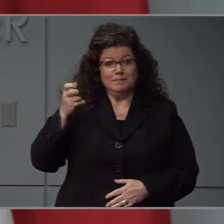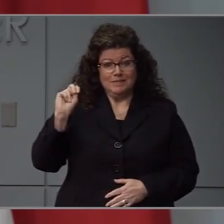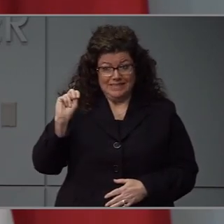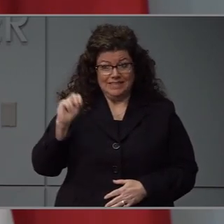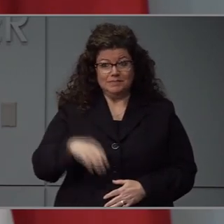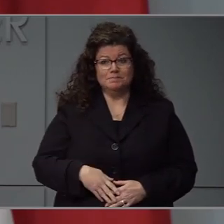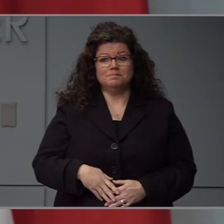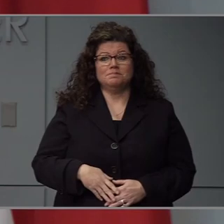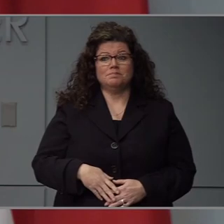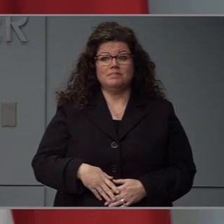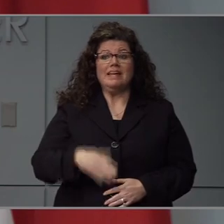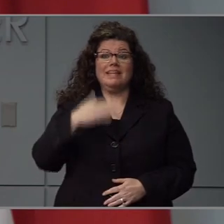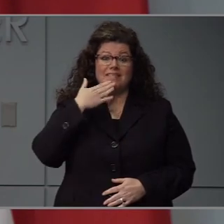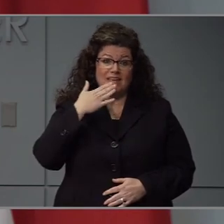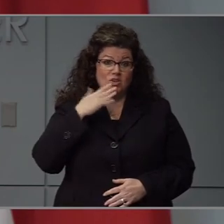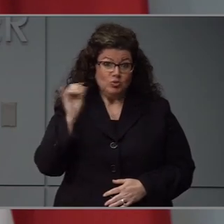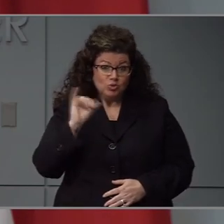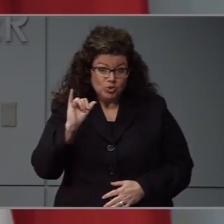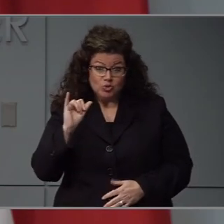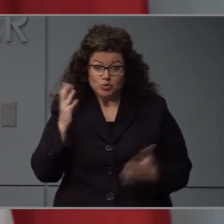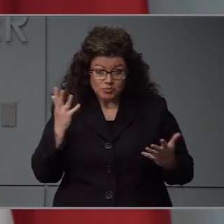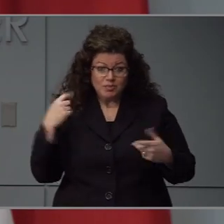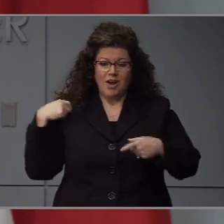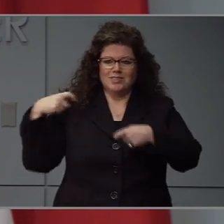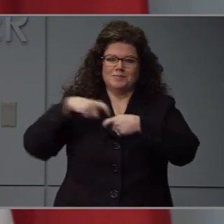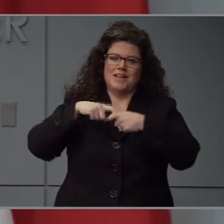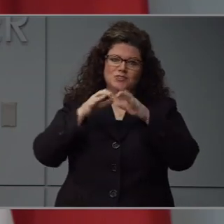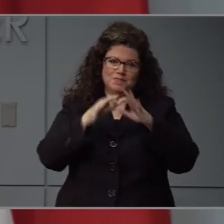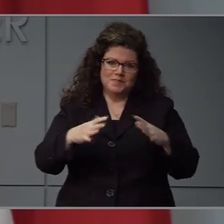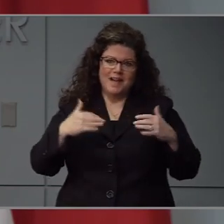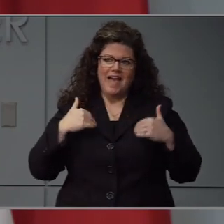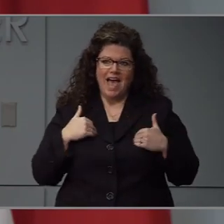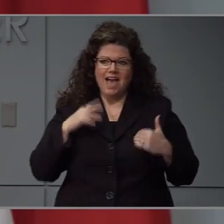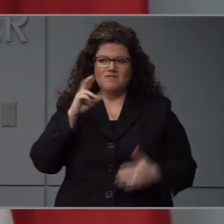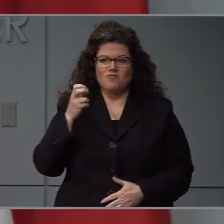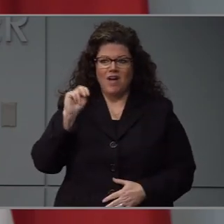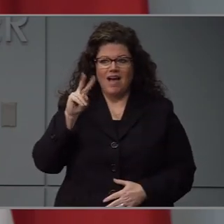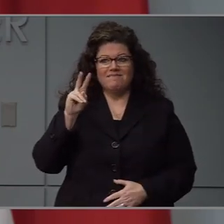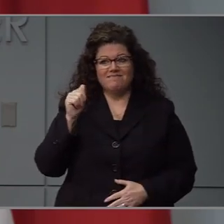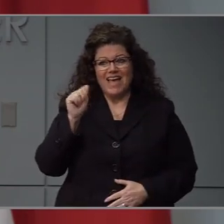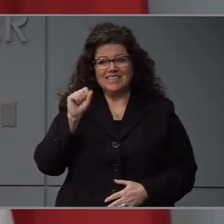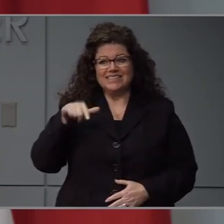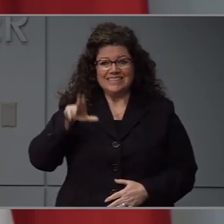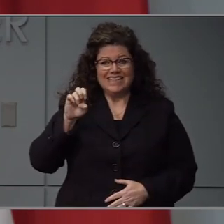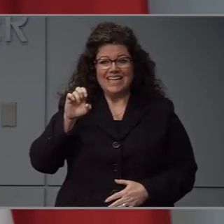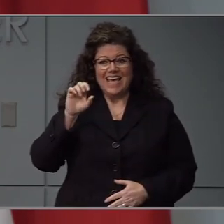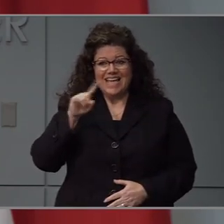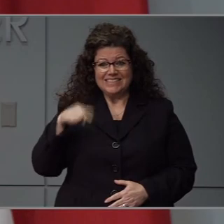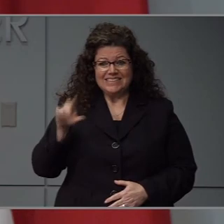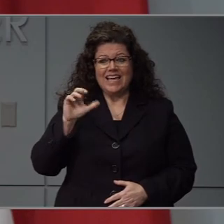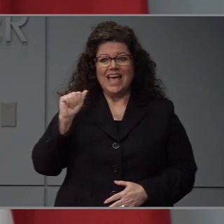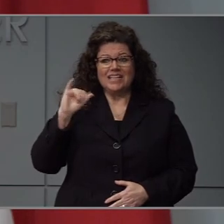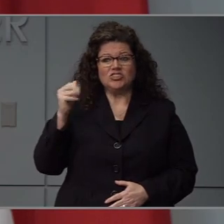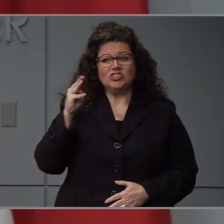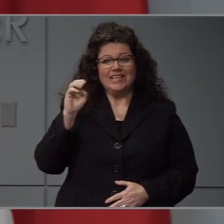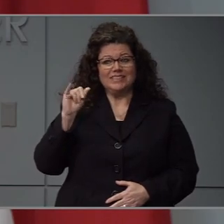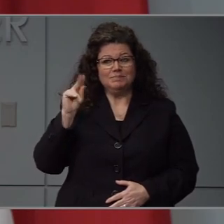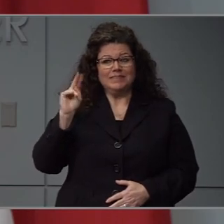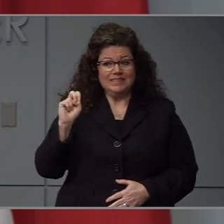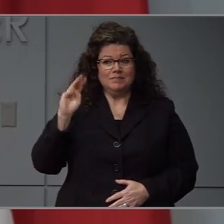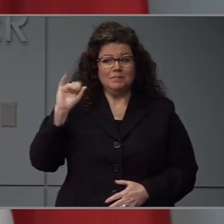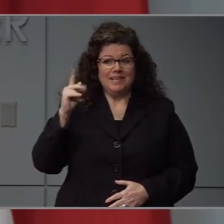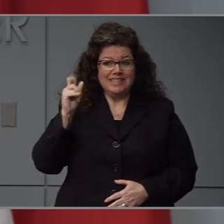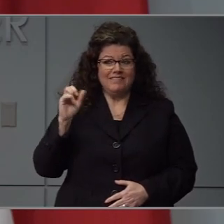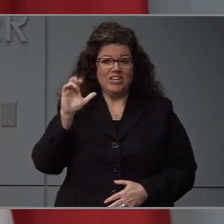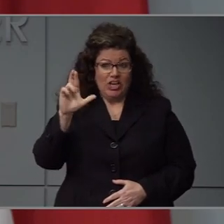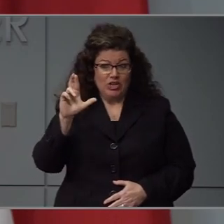And thank you, working behind the scenes are our Spanish interpreters Ron Vasquez and Jasmine Metavir. I'll start with